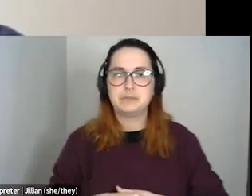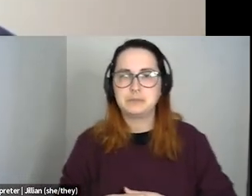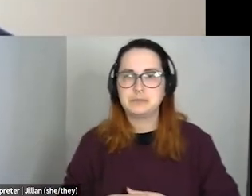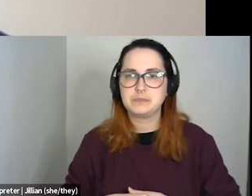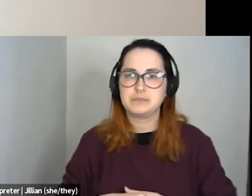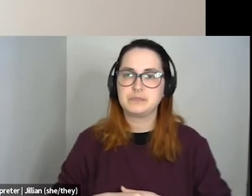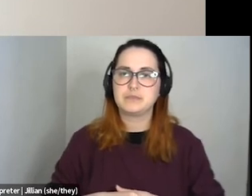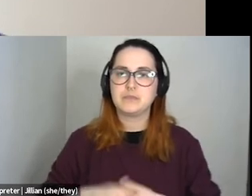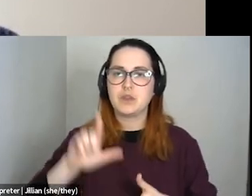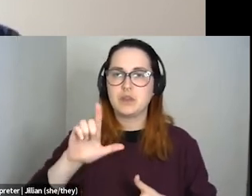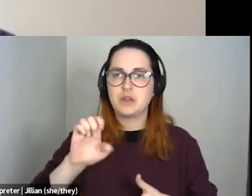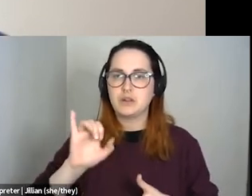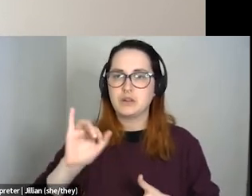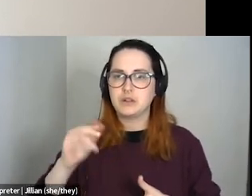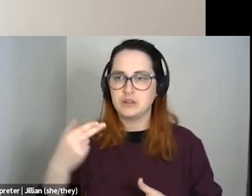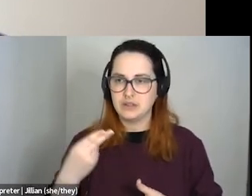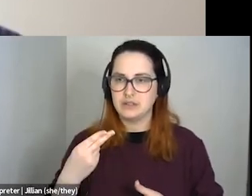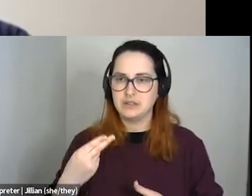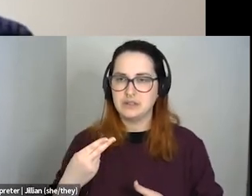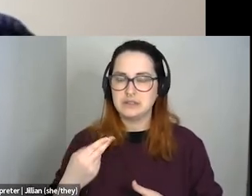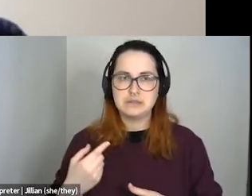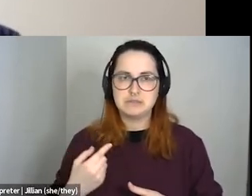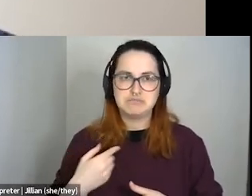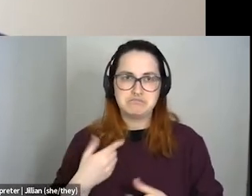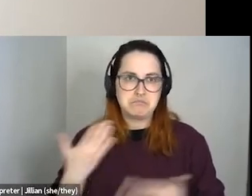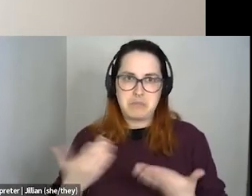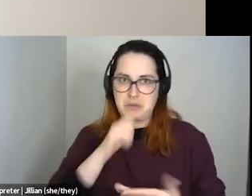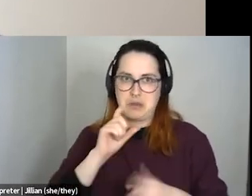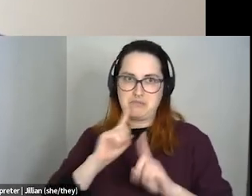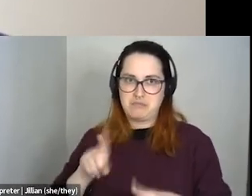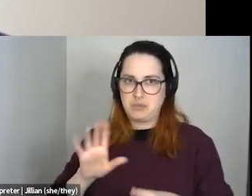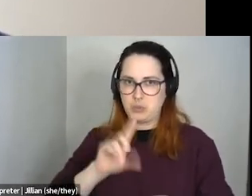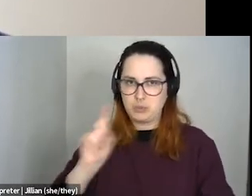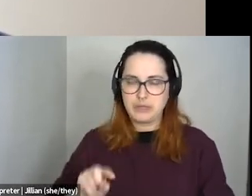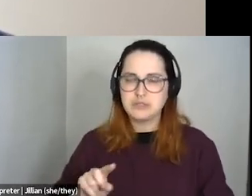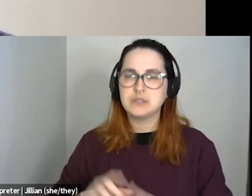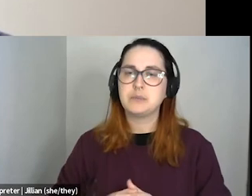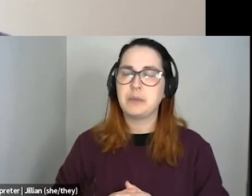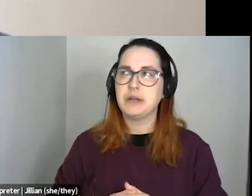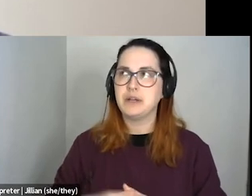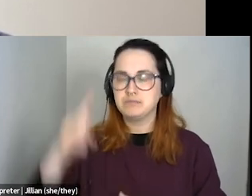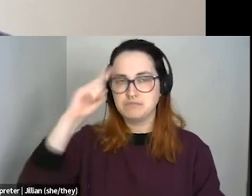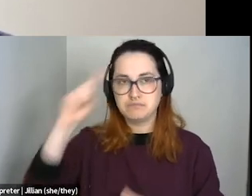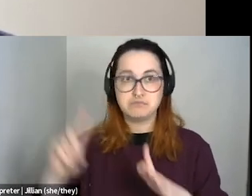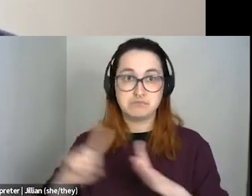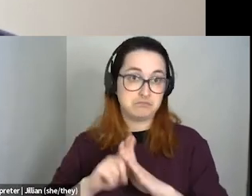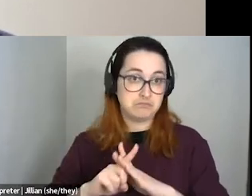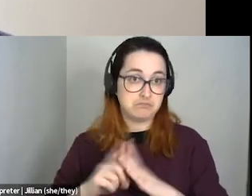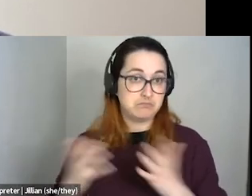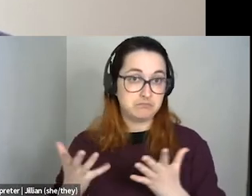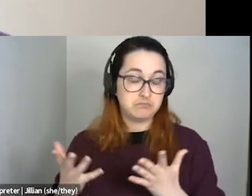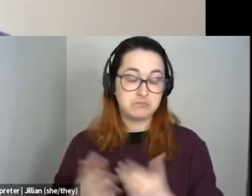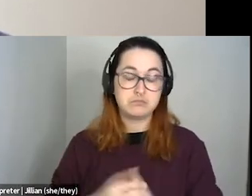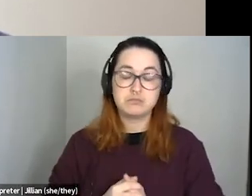I don't, okay. So I don't know if this is going to answer the question. Um, but what jumps to mind for me is